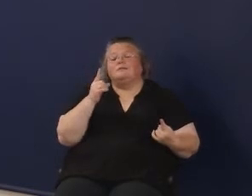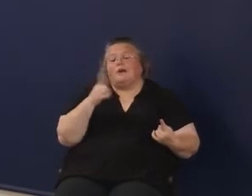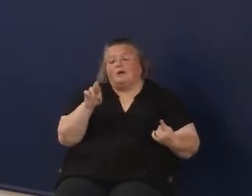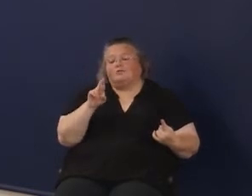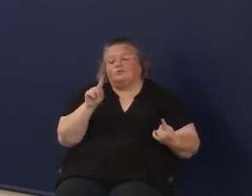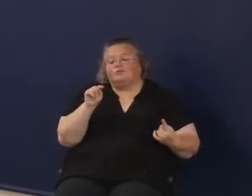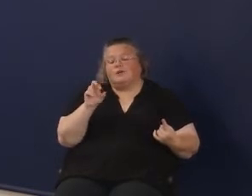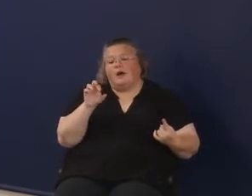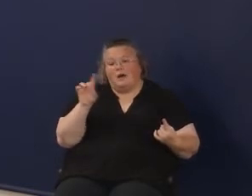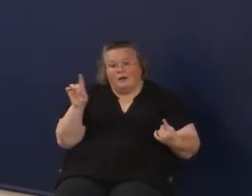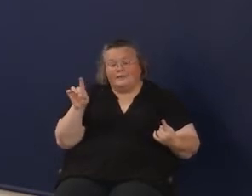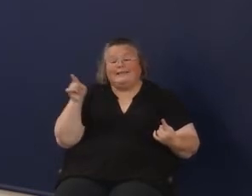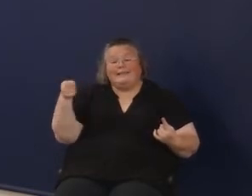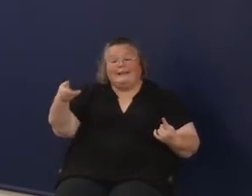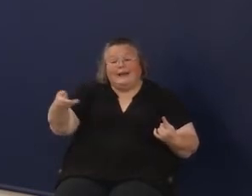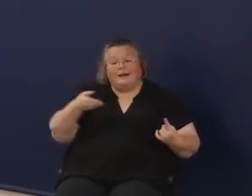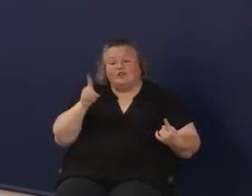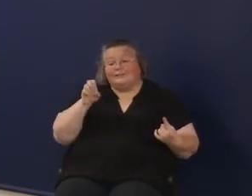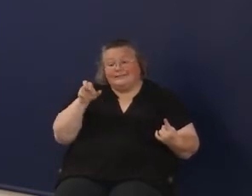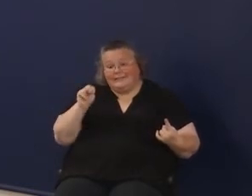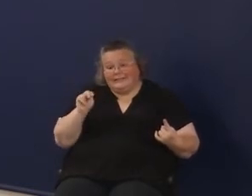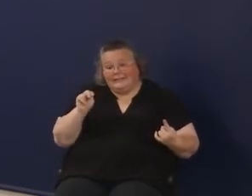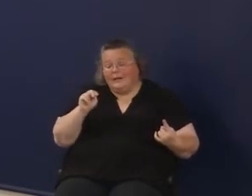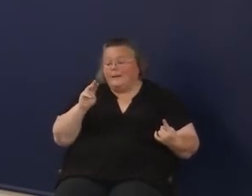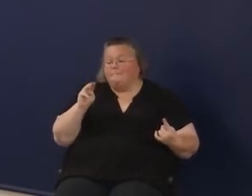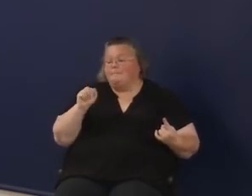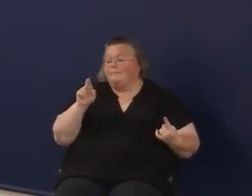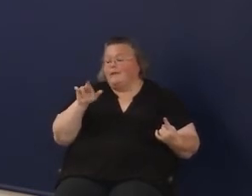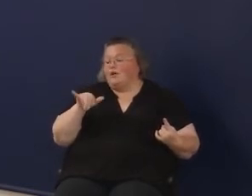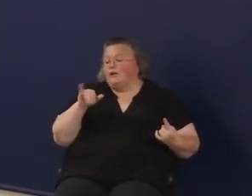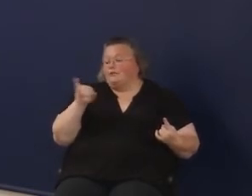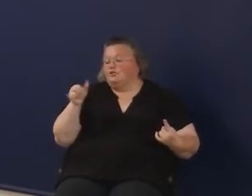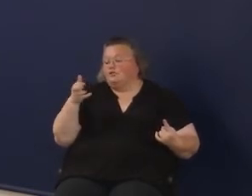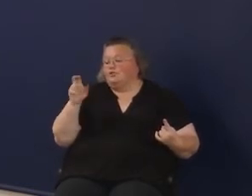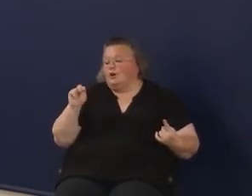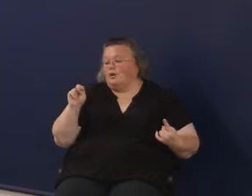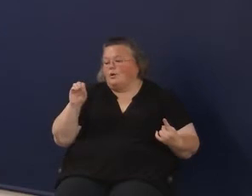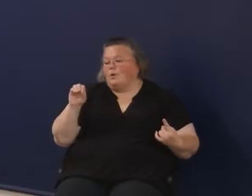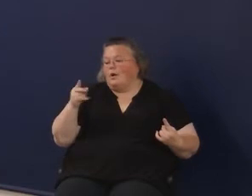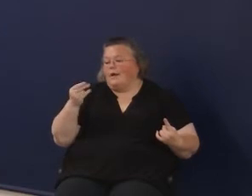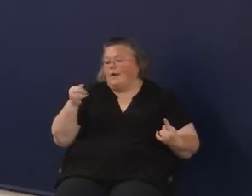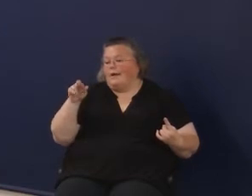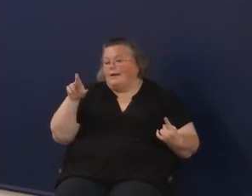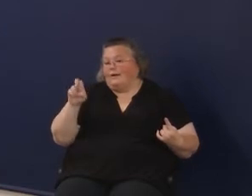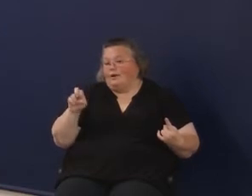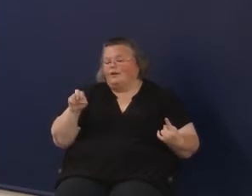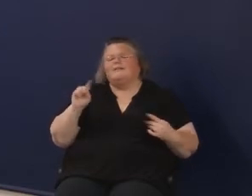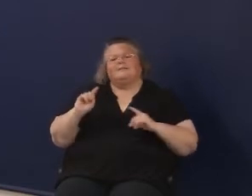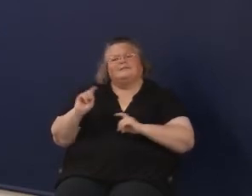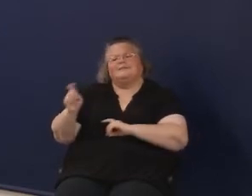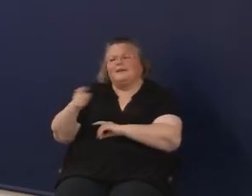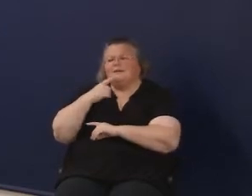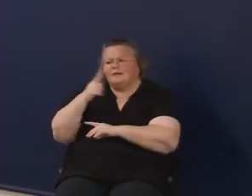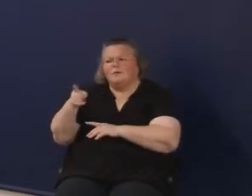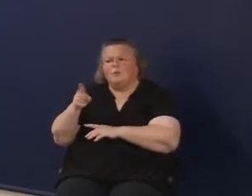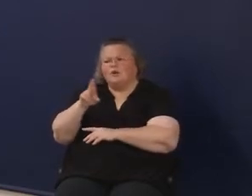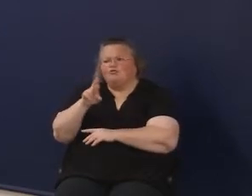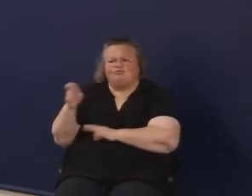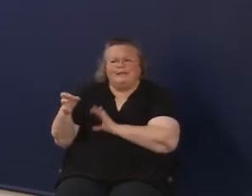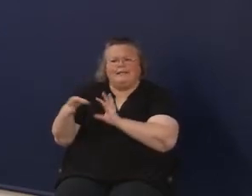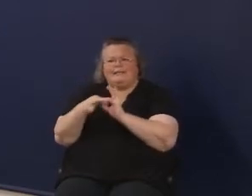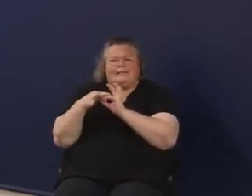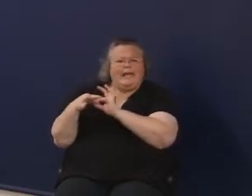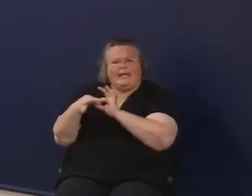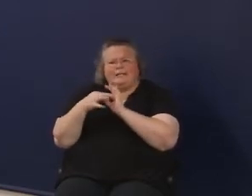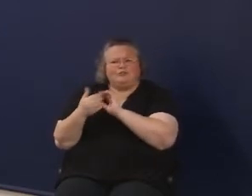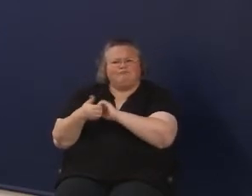dean, and he gave that dean, whose name is Mary John O'Hare, a priority to re-engage schools across the